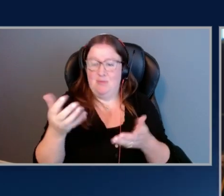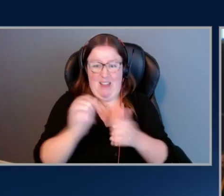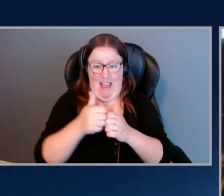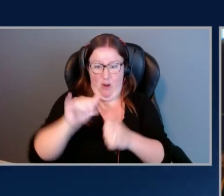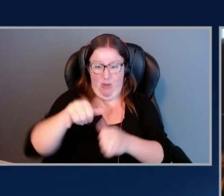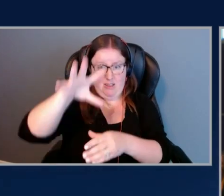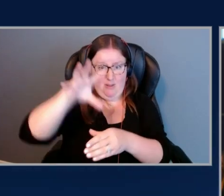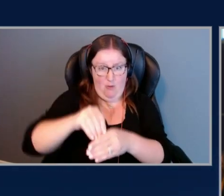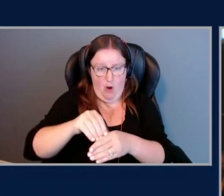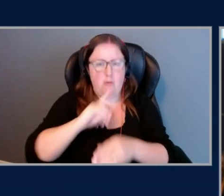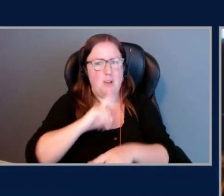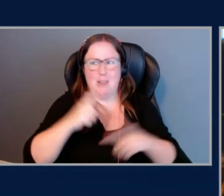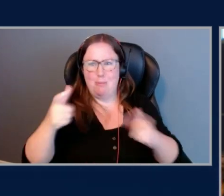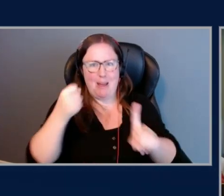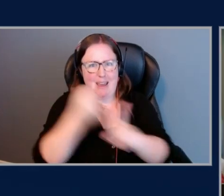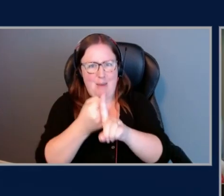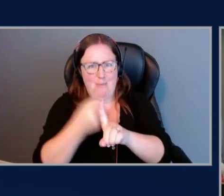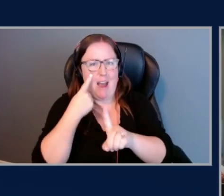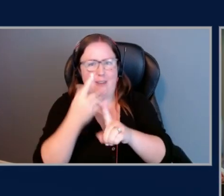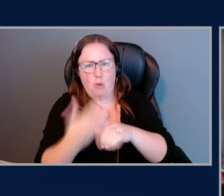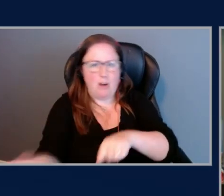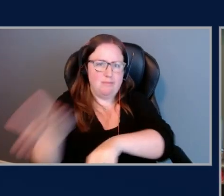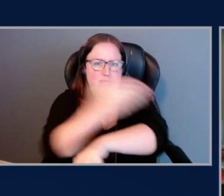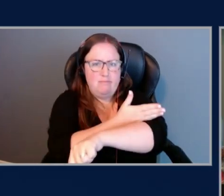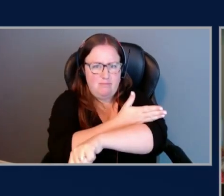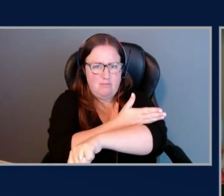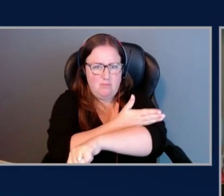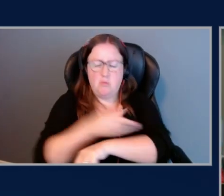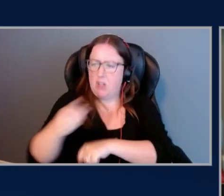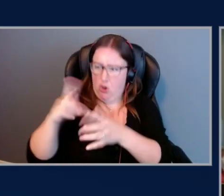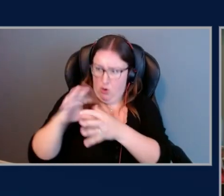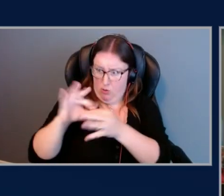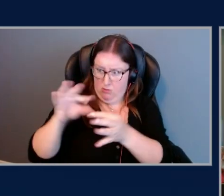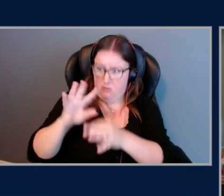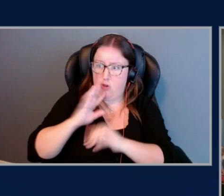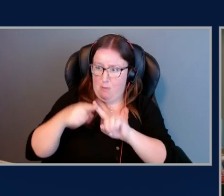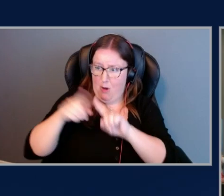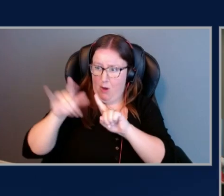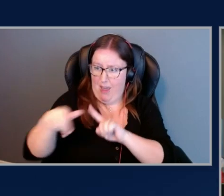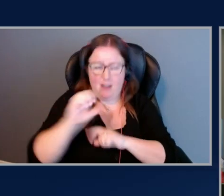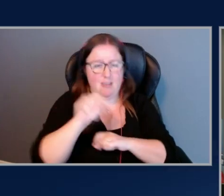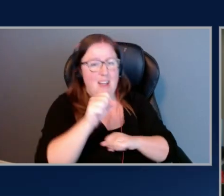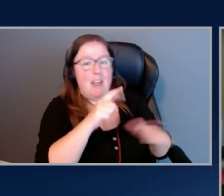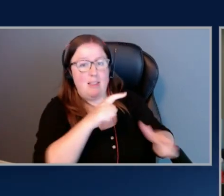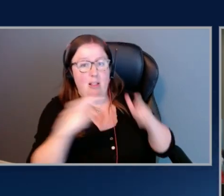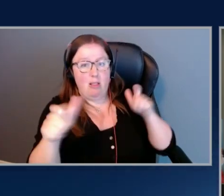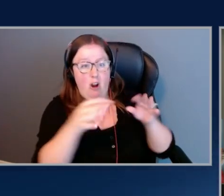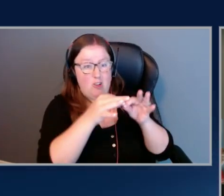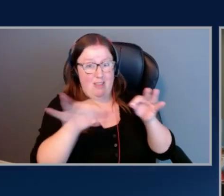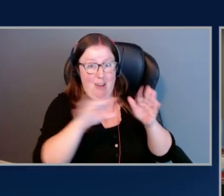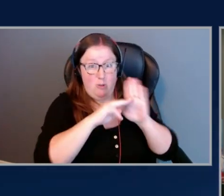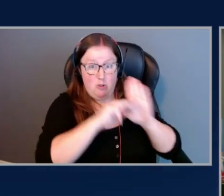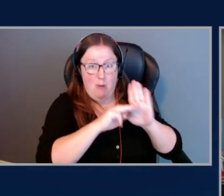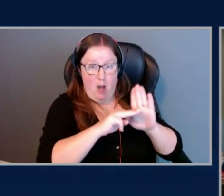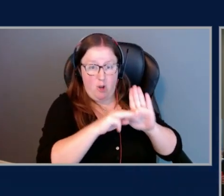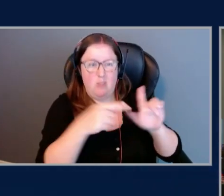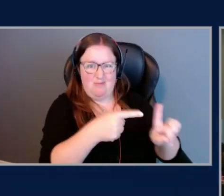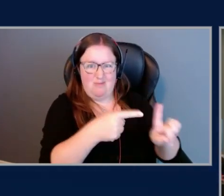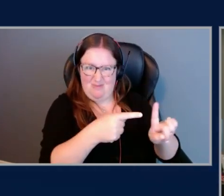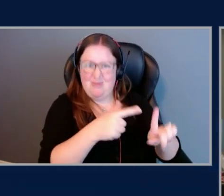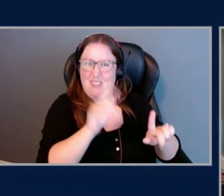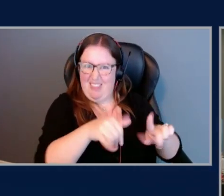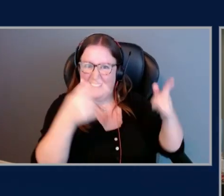makes a really big impact on that optimization as well. Could you speak to that? Yeah, yeah. So the large language models are the big things, right, that happen.